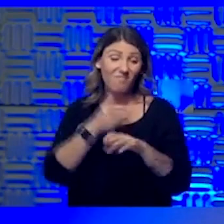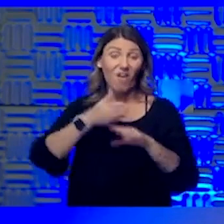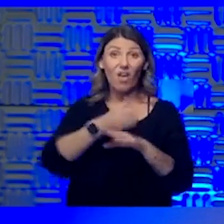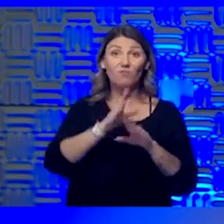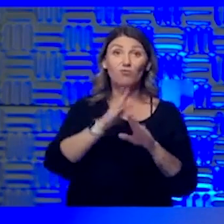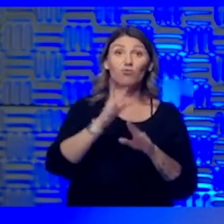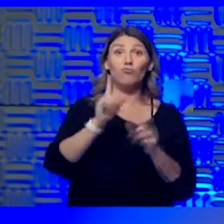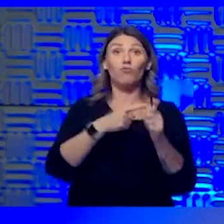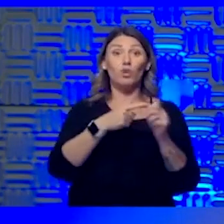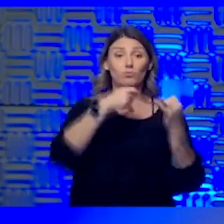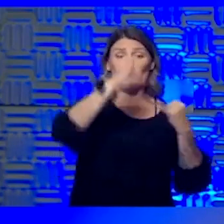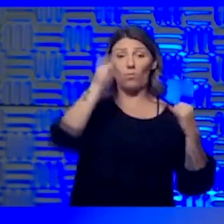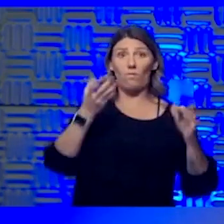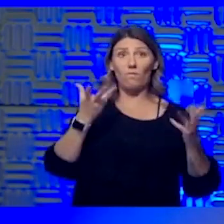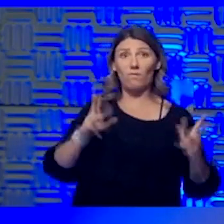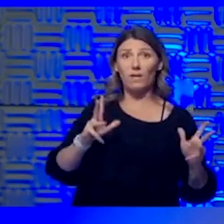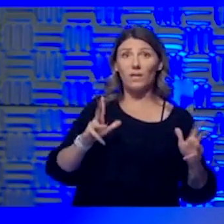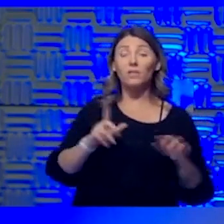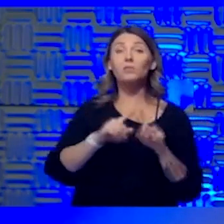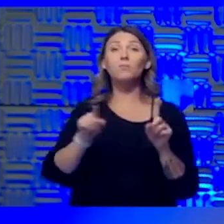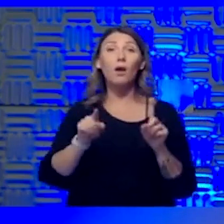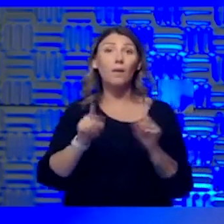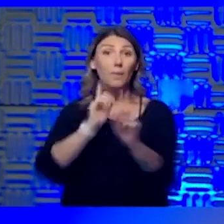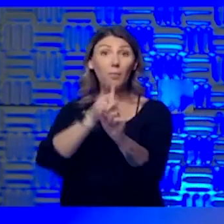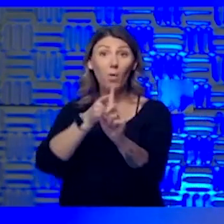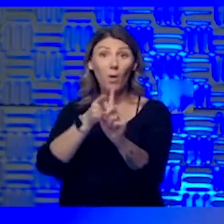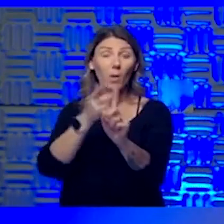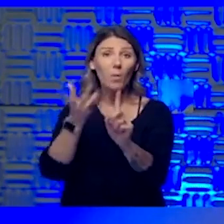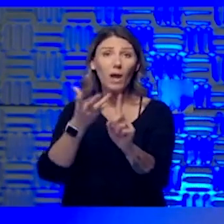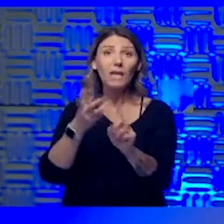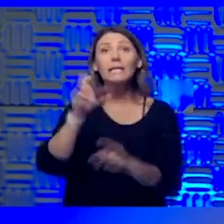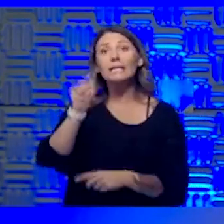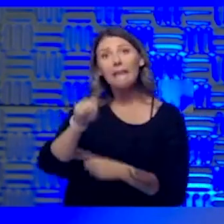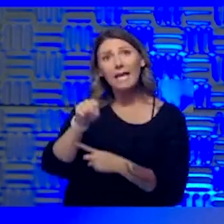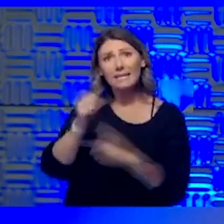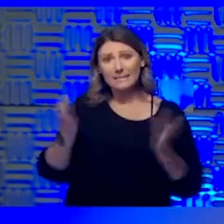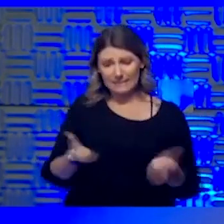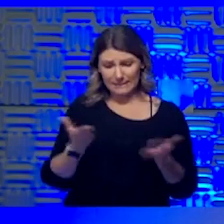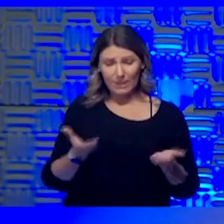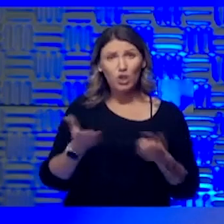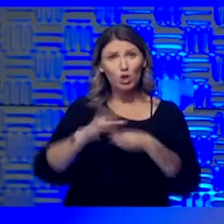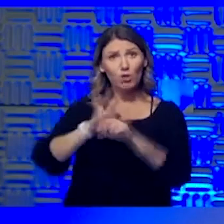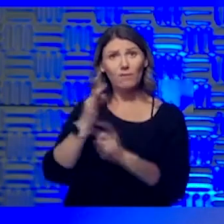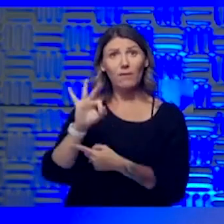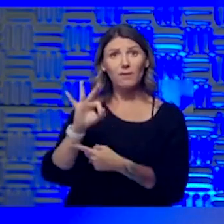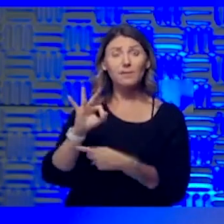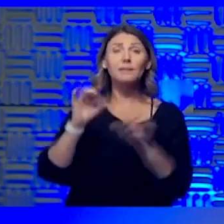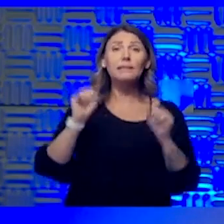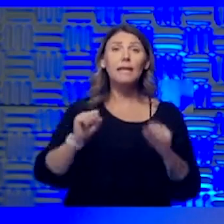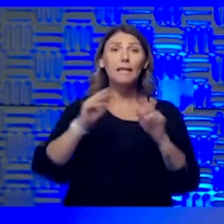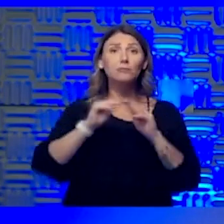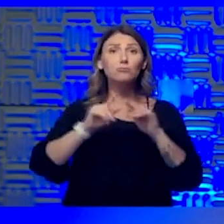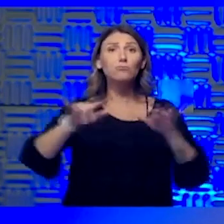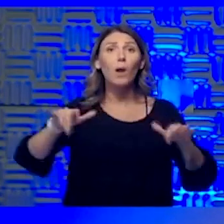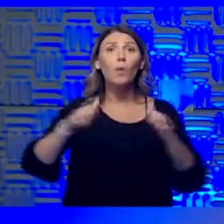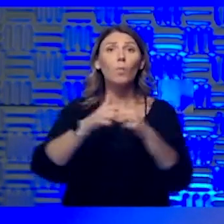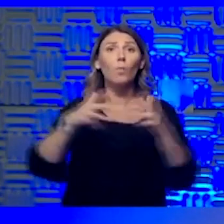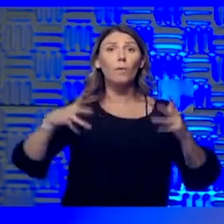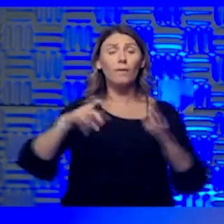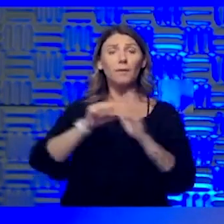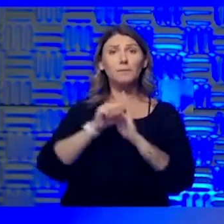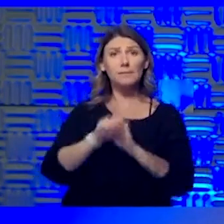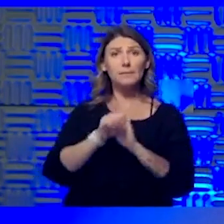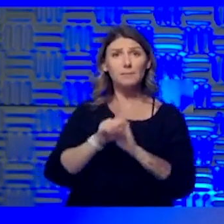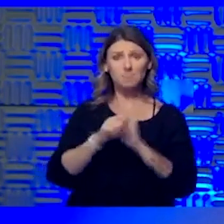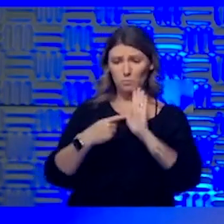think the main issue is that, yes, it's here. And, um, we know that people can spread it without having symptoms. And so as people